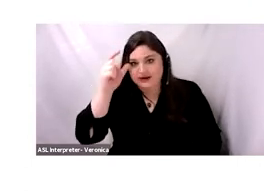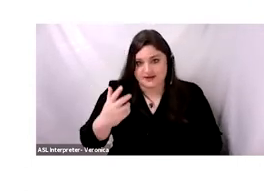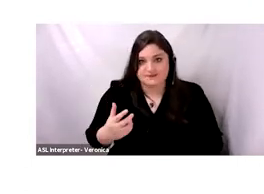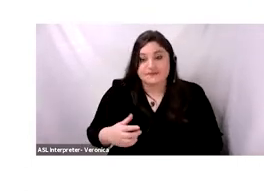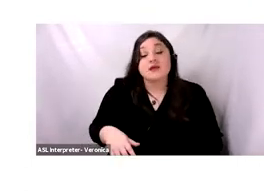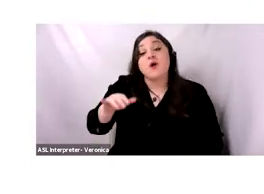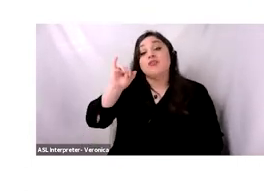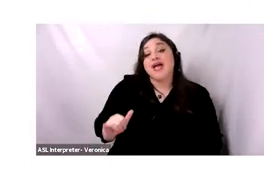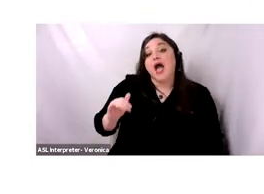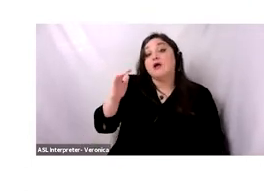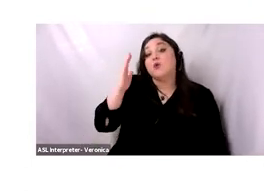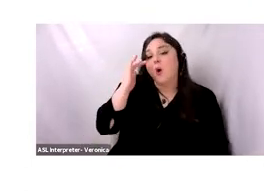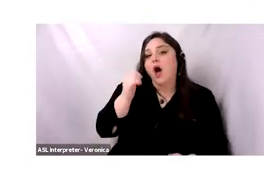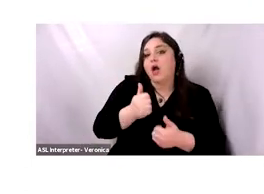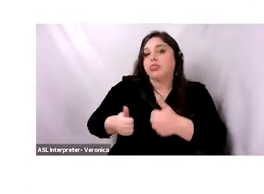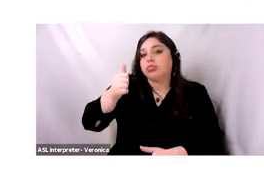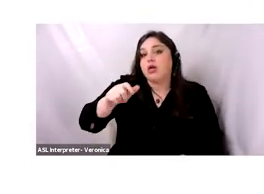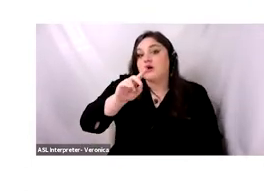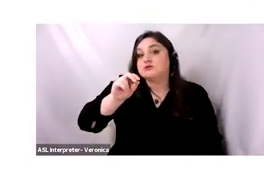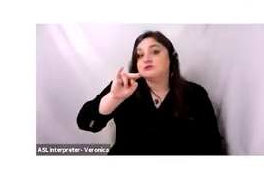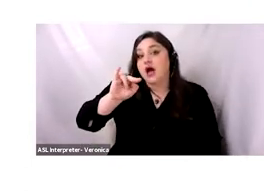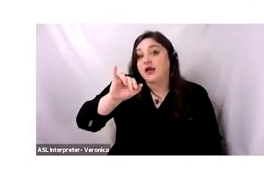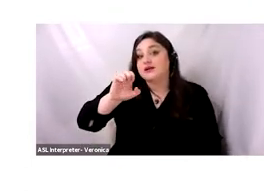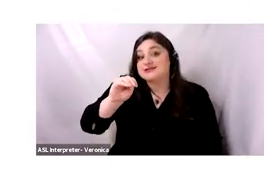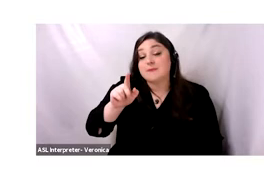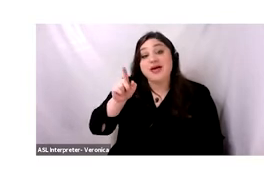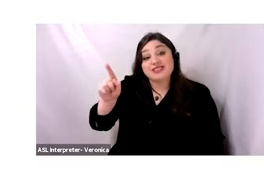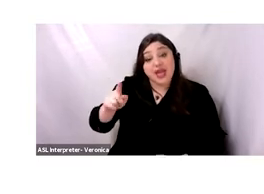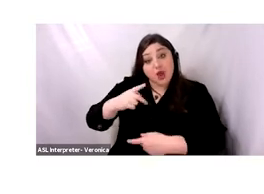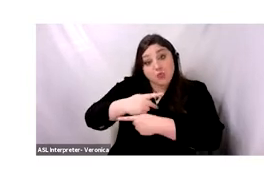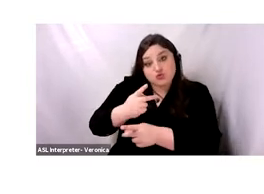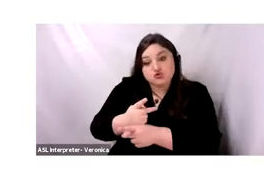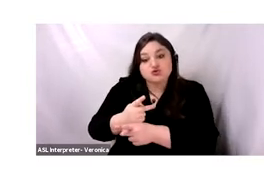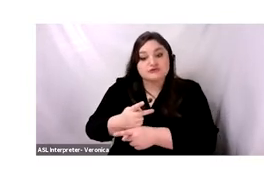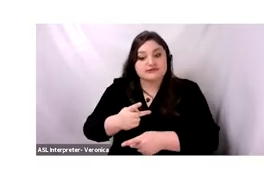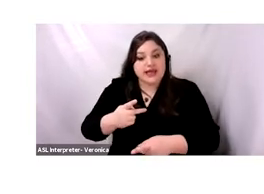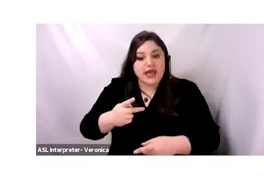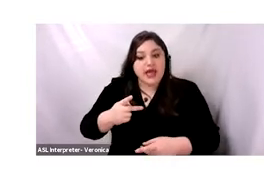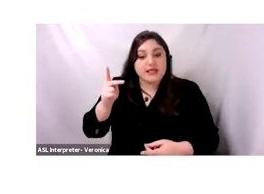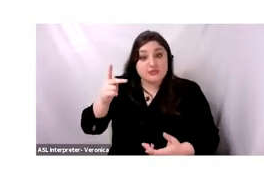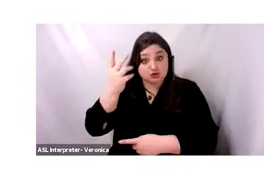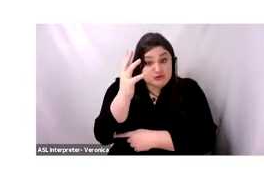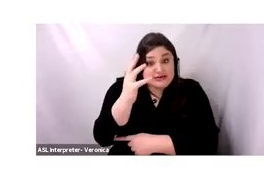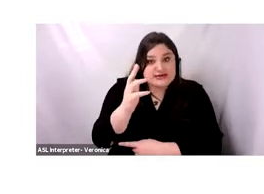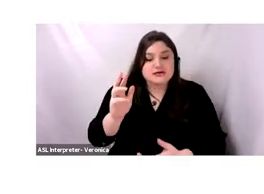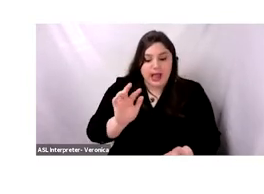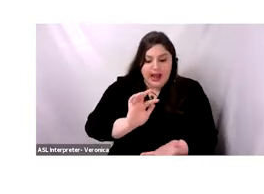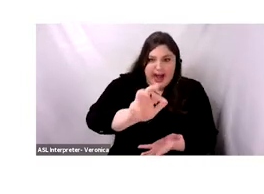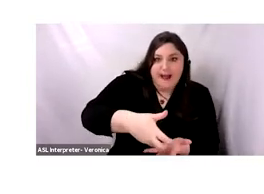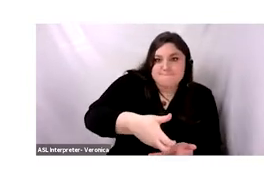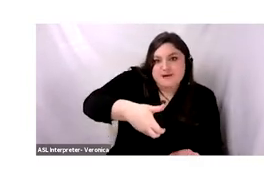Zionism make of actually uprooting olive trees one of the cornerstones of their